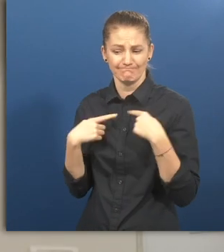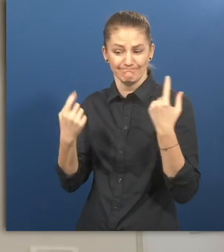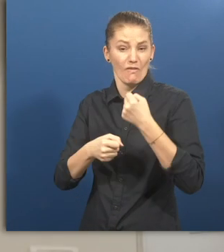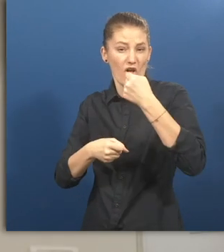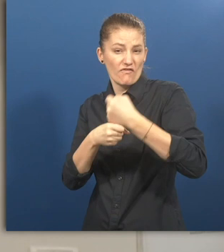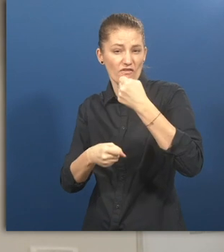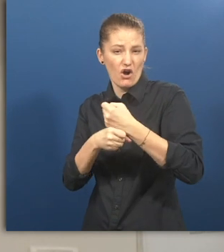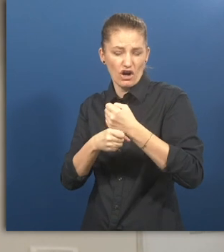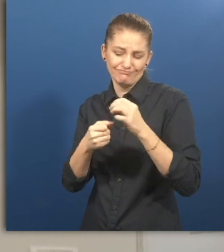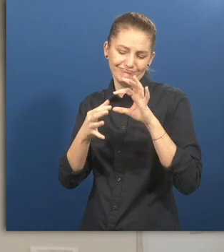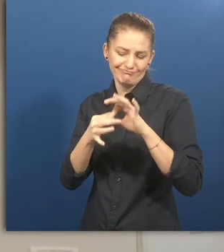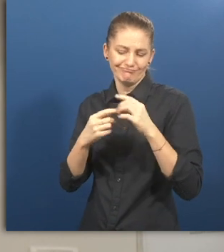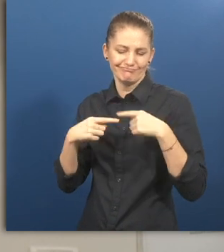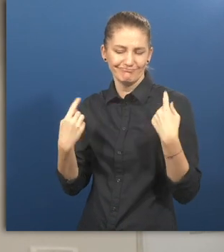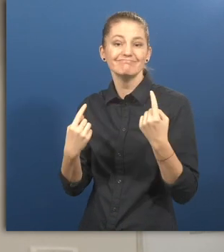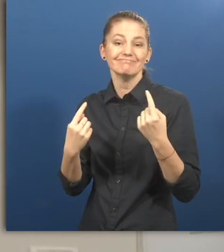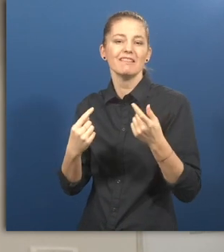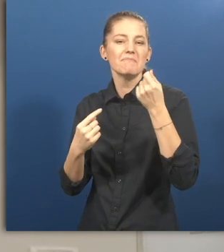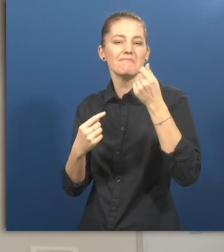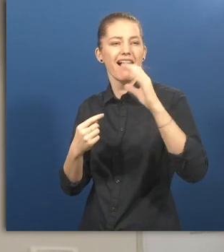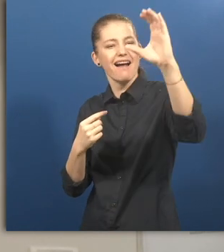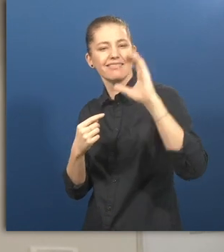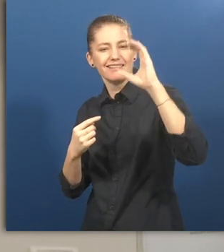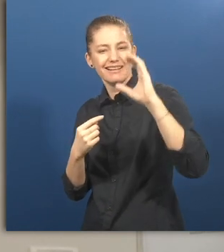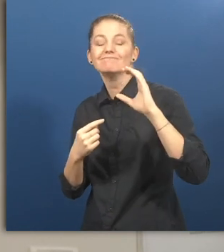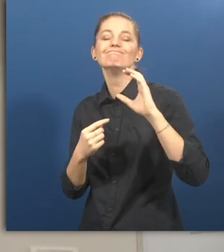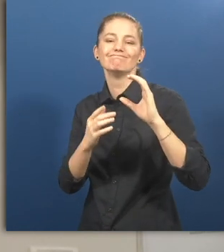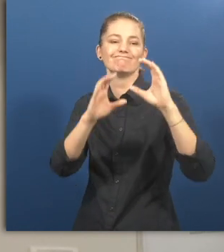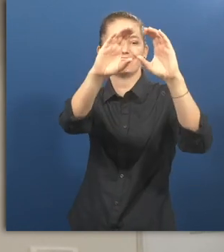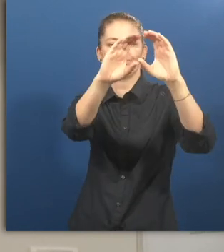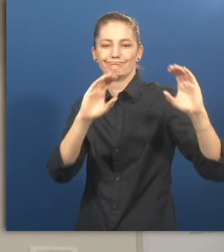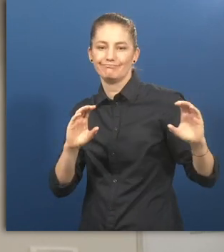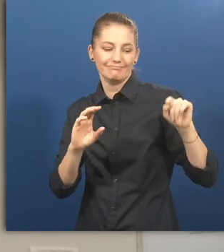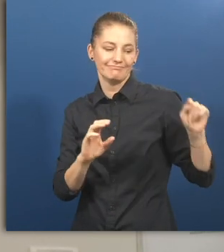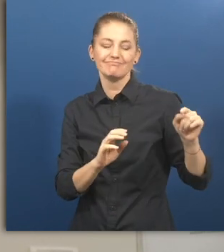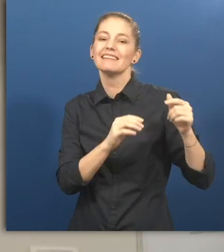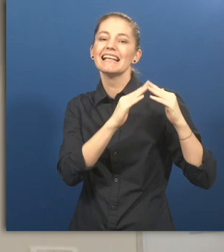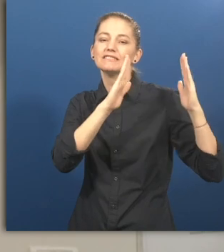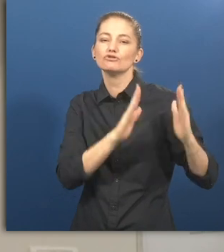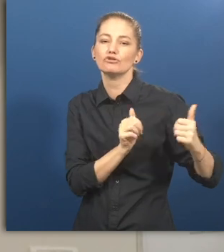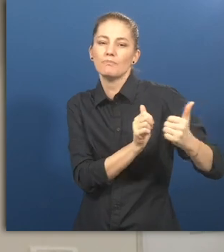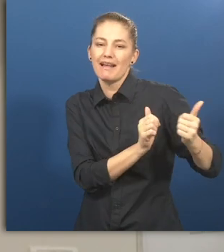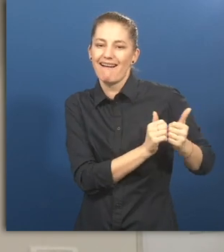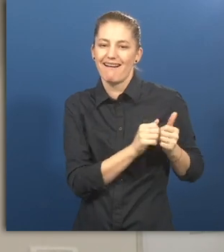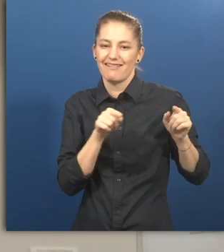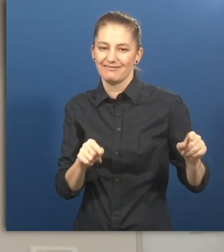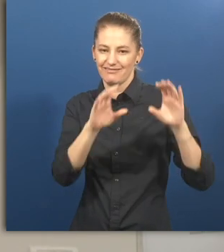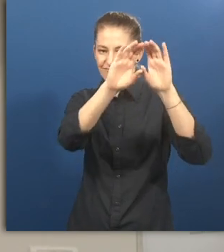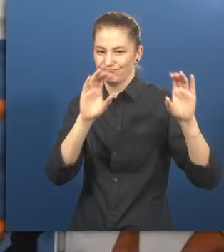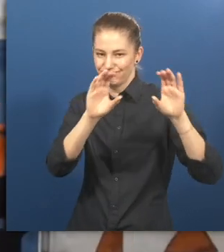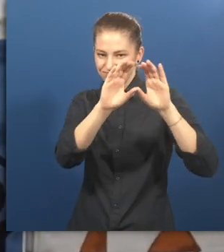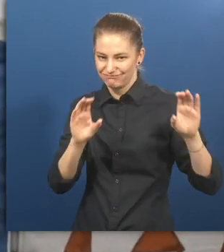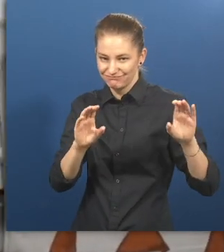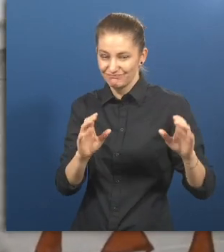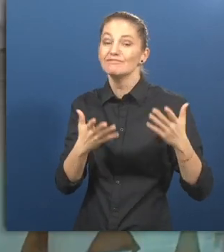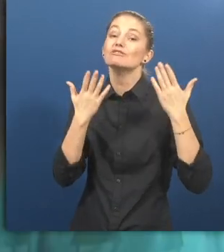in association with our institution partners, then we share a revenue with them so that a maximum beneficiaries can benefit